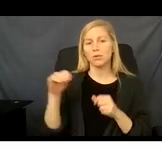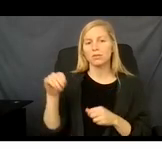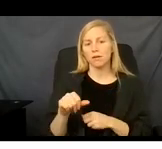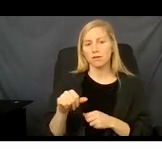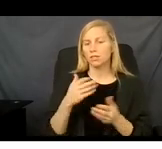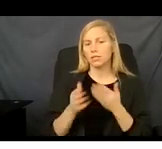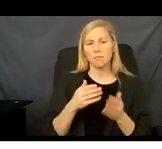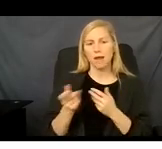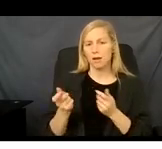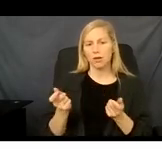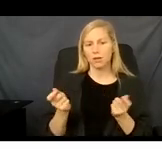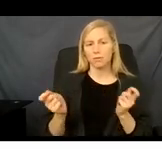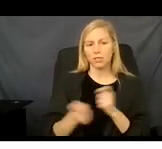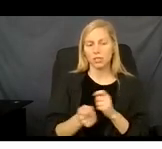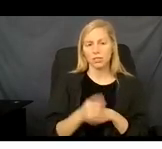reported.